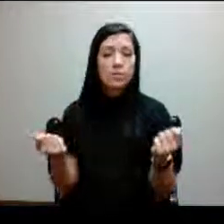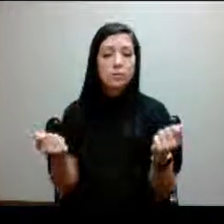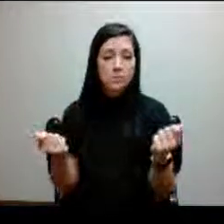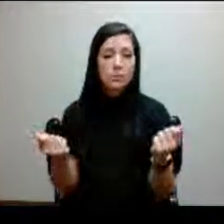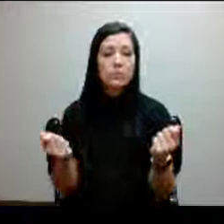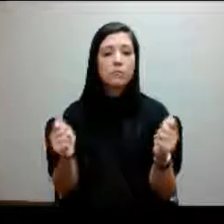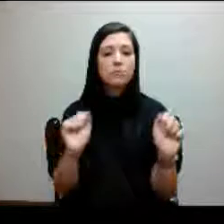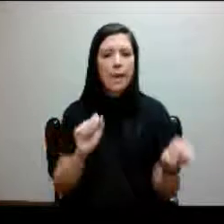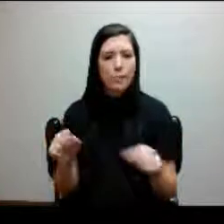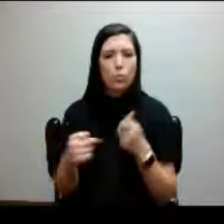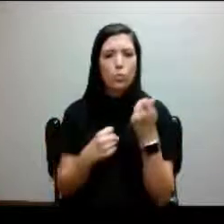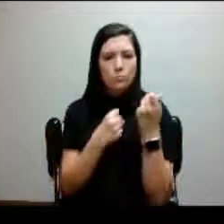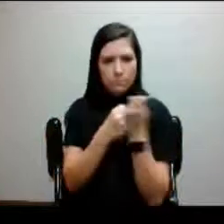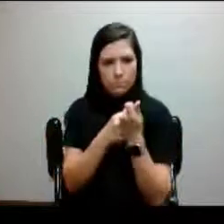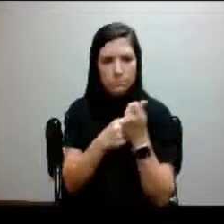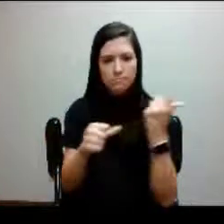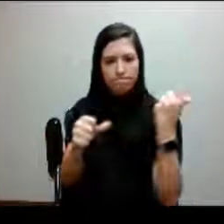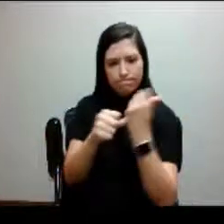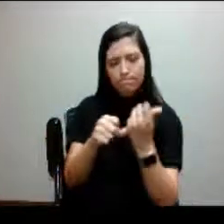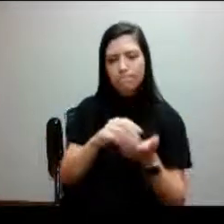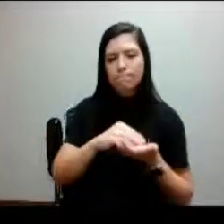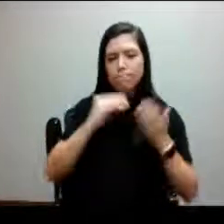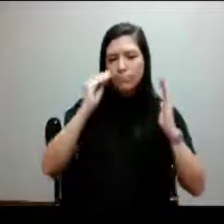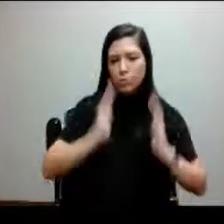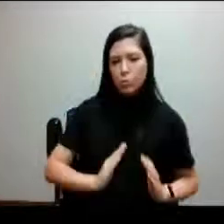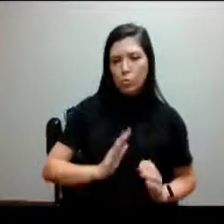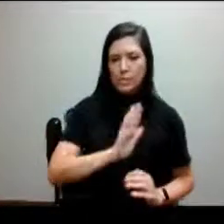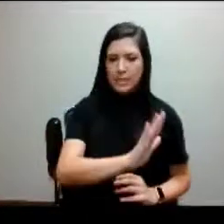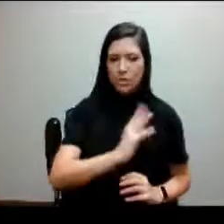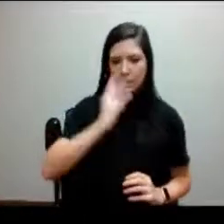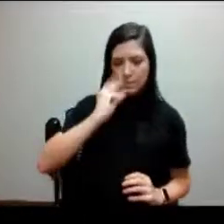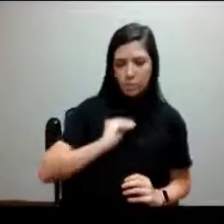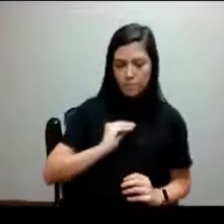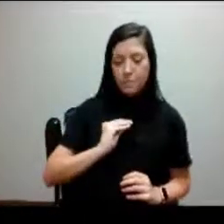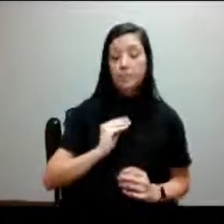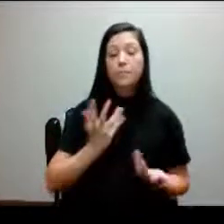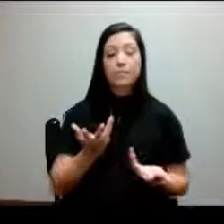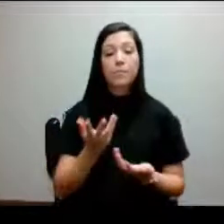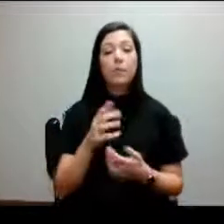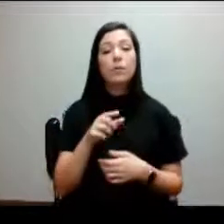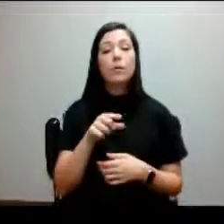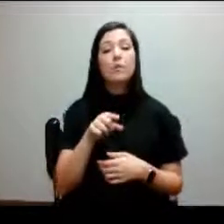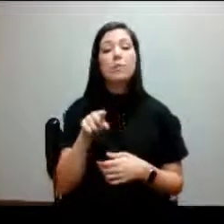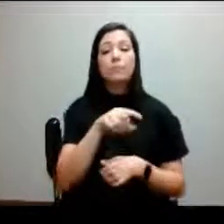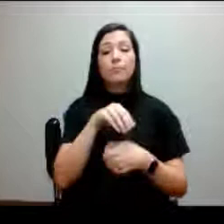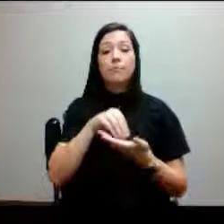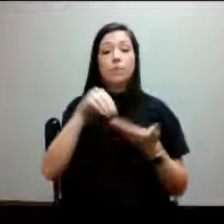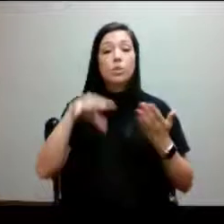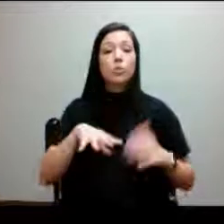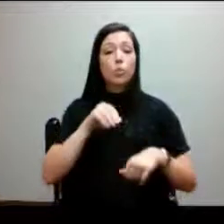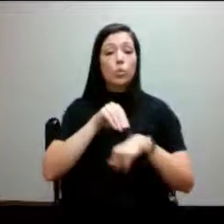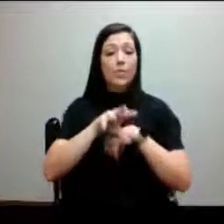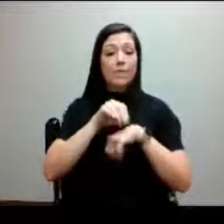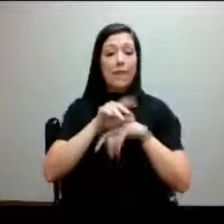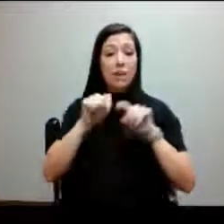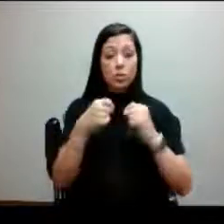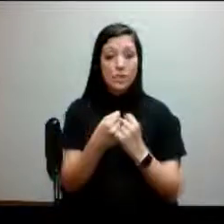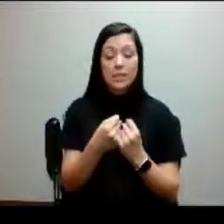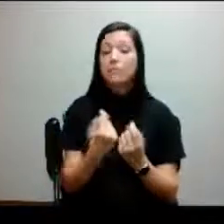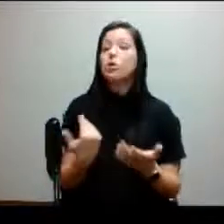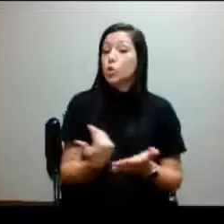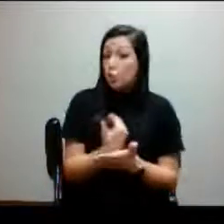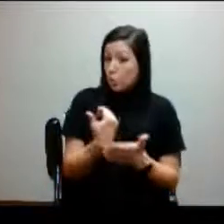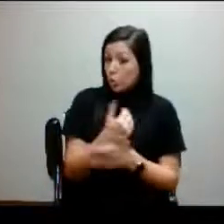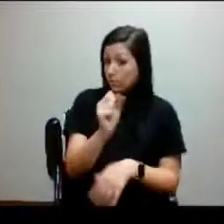assist those students that are dealing with certain things. And so the Intercultural Network Student Advisory Team is new, but definitely is one that